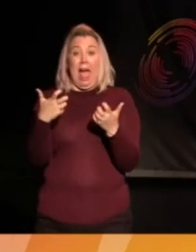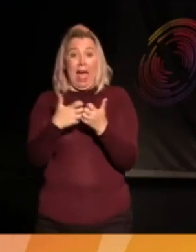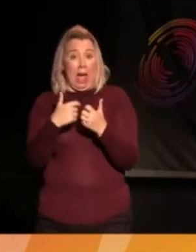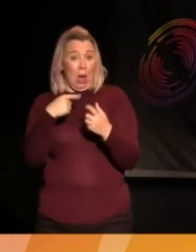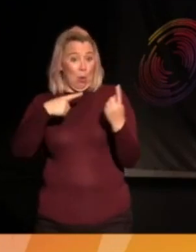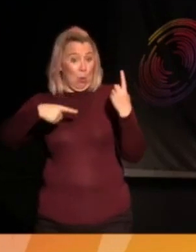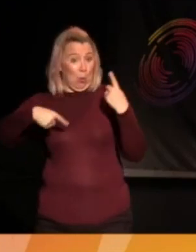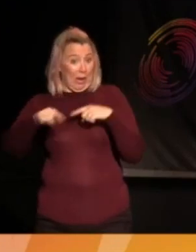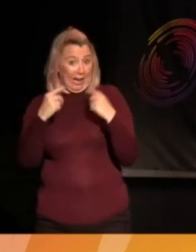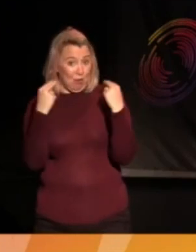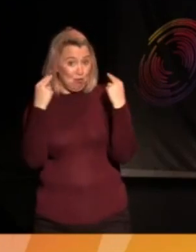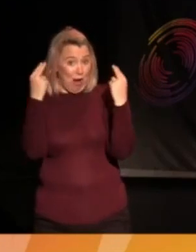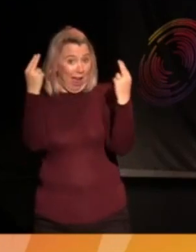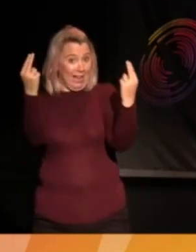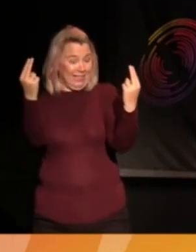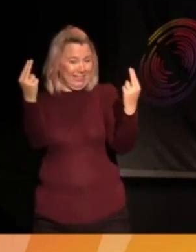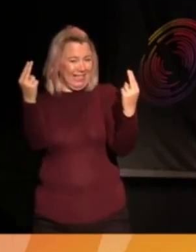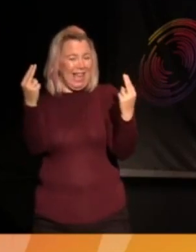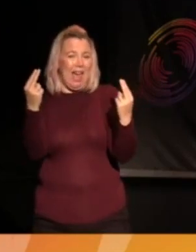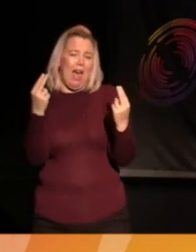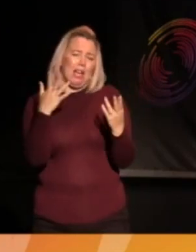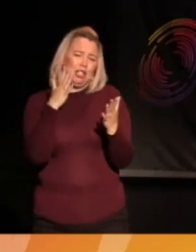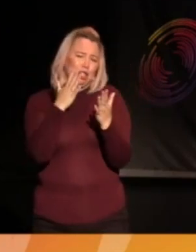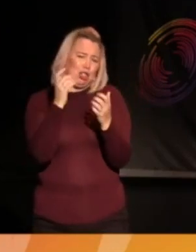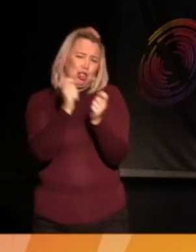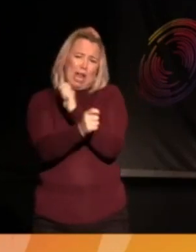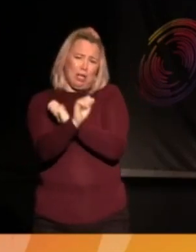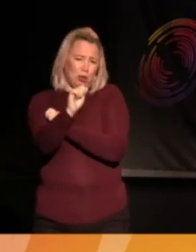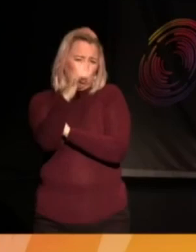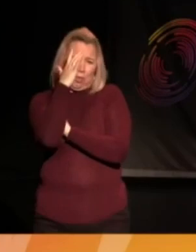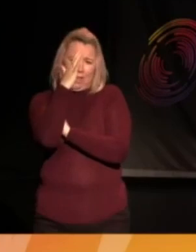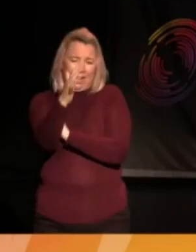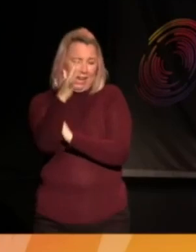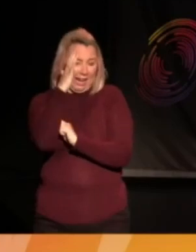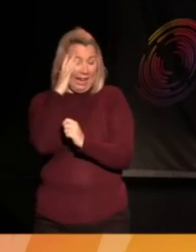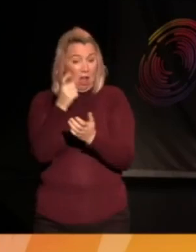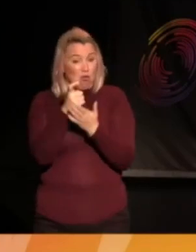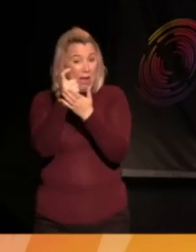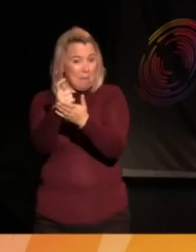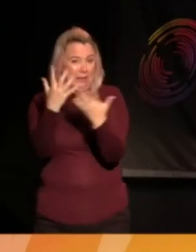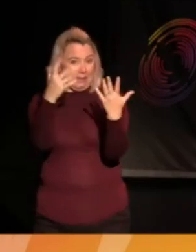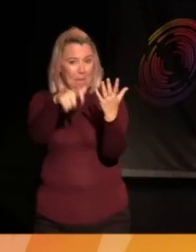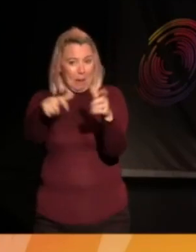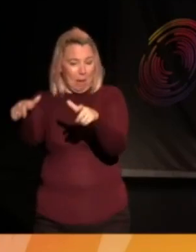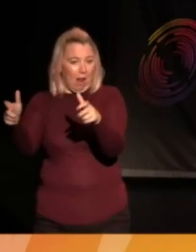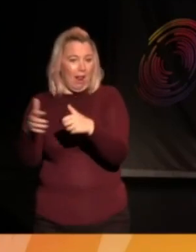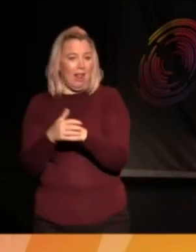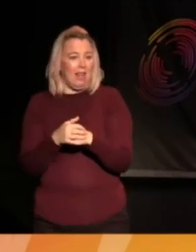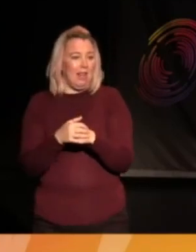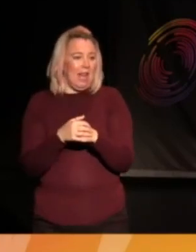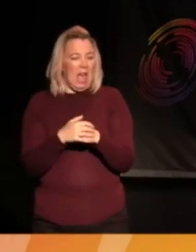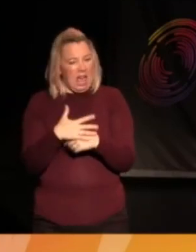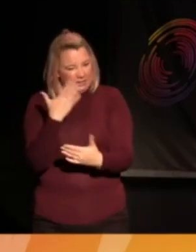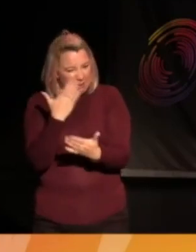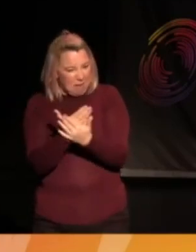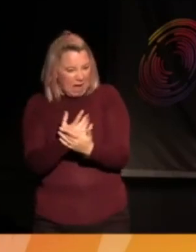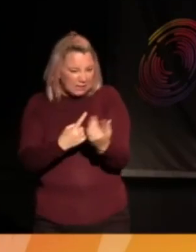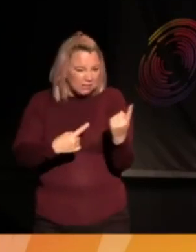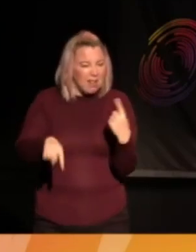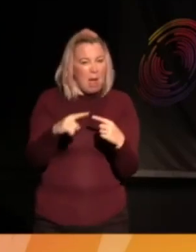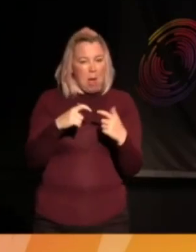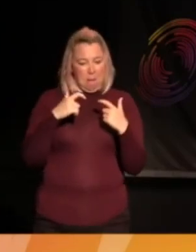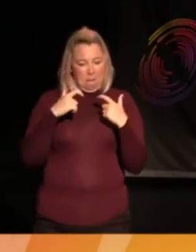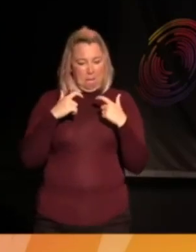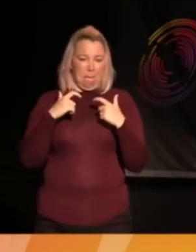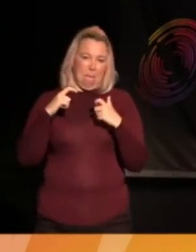change the way you think and then you've got to recommend it to 10 other people. I'm thinking of maybe demanding every person in public services